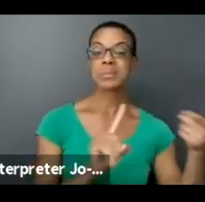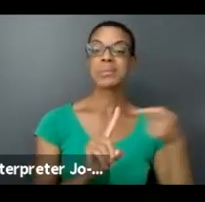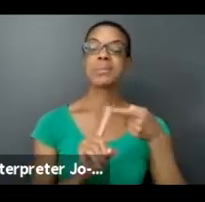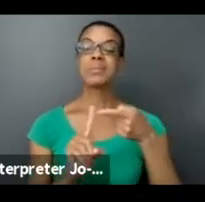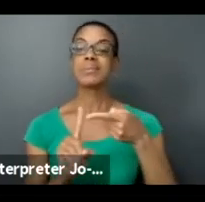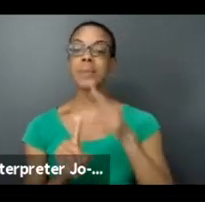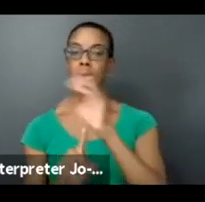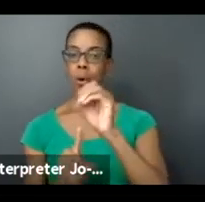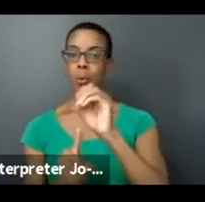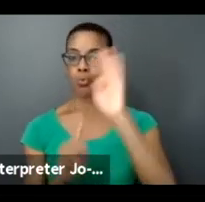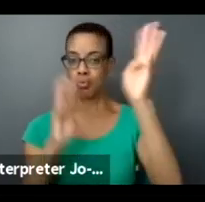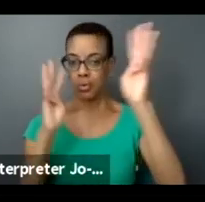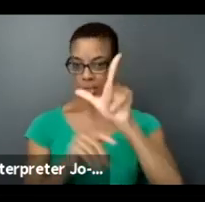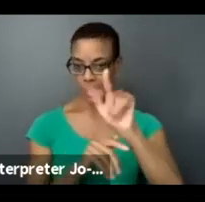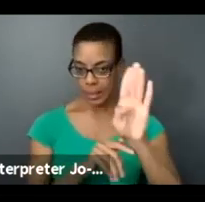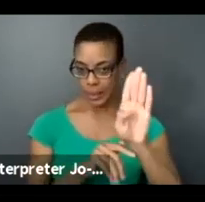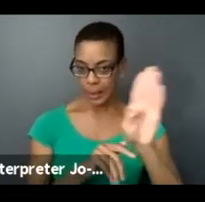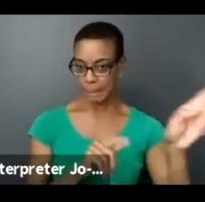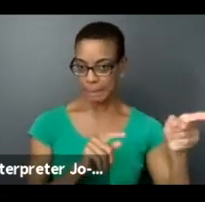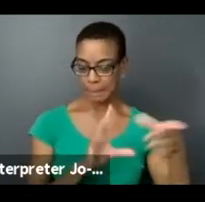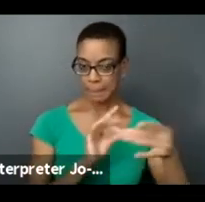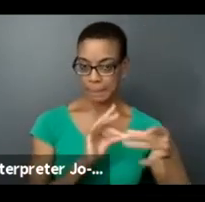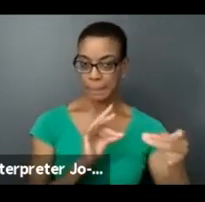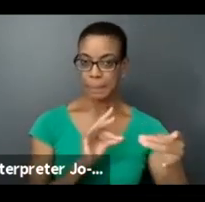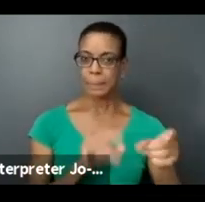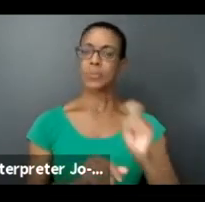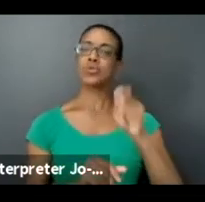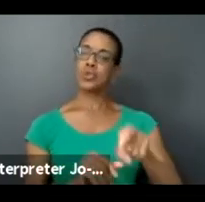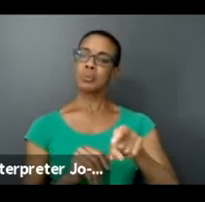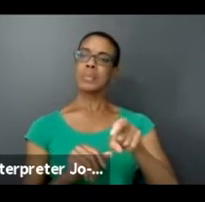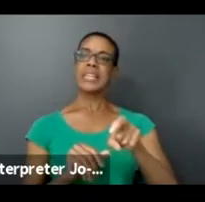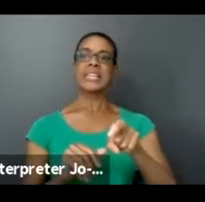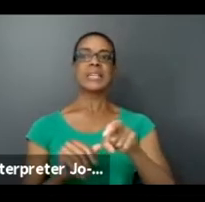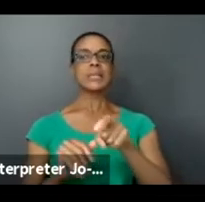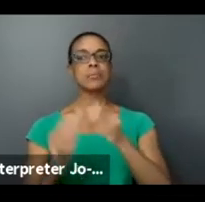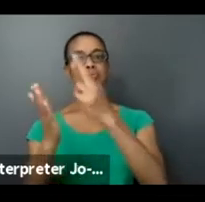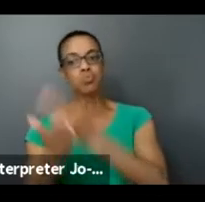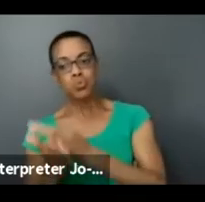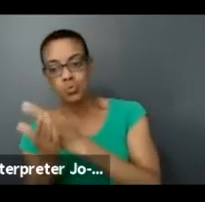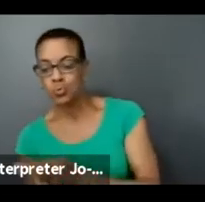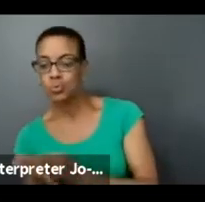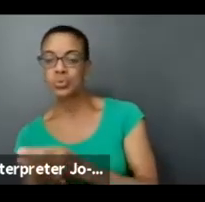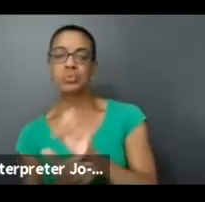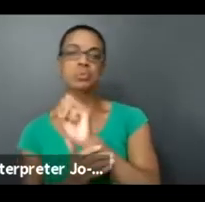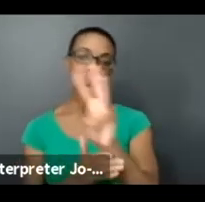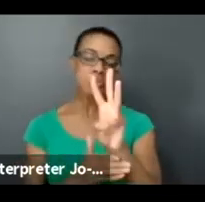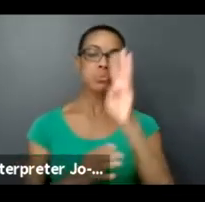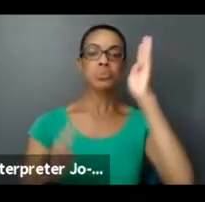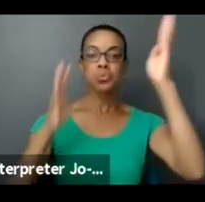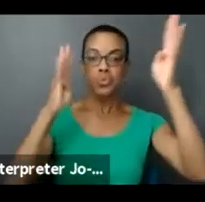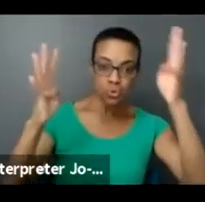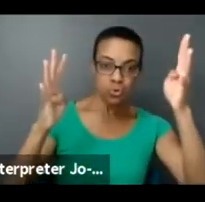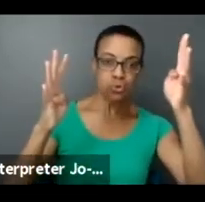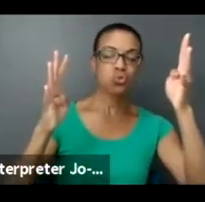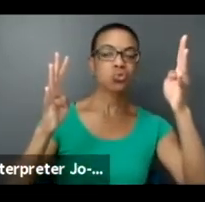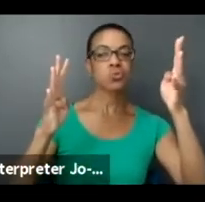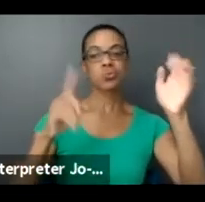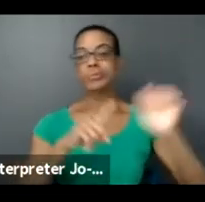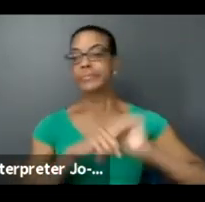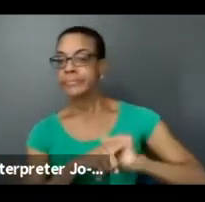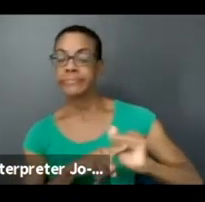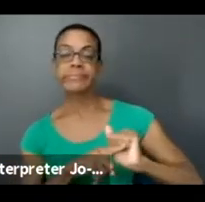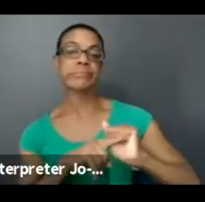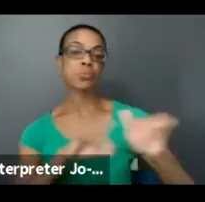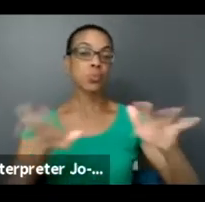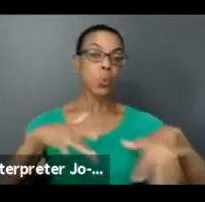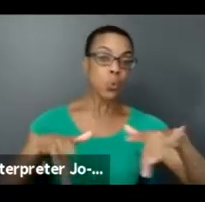co-creation space said that it should be a combination of resources, software, creation space, rehearsal, and recording